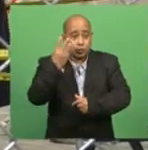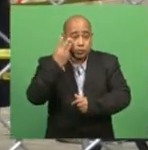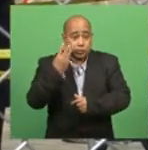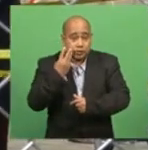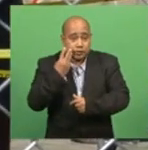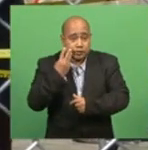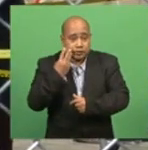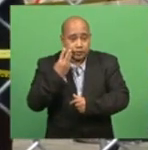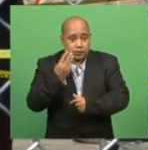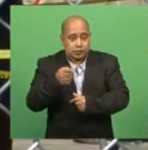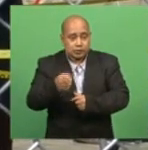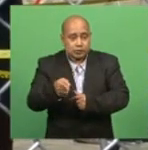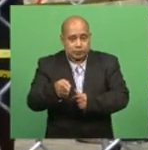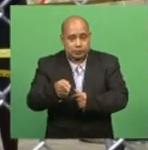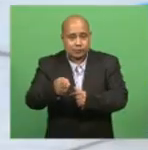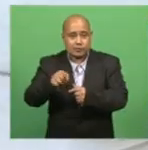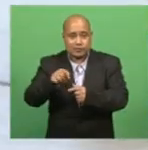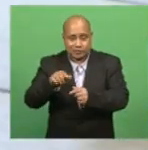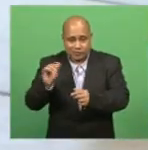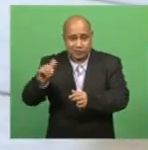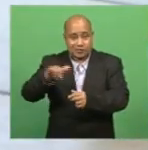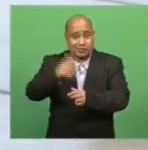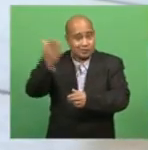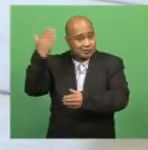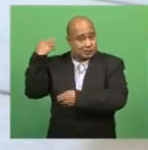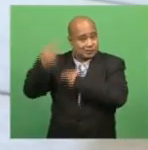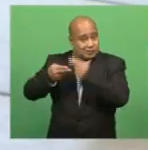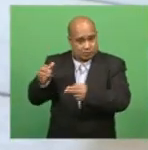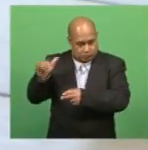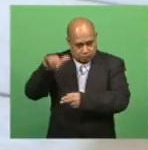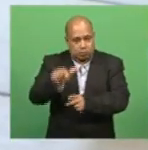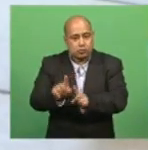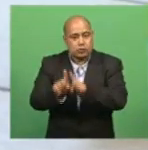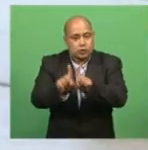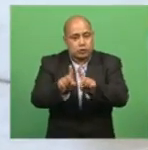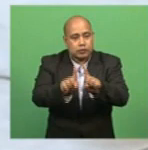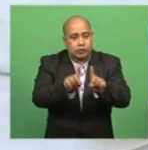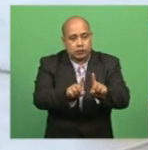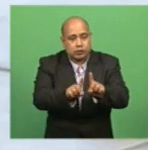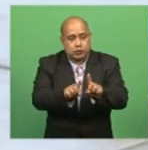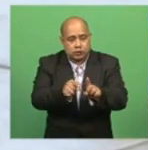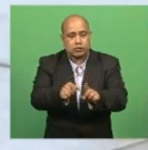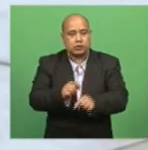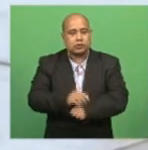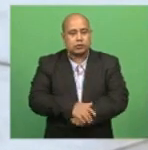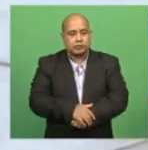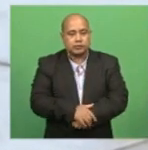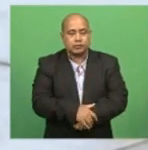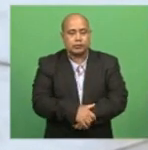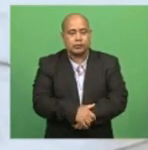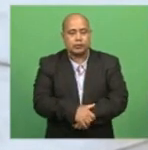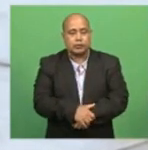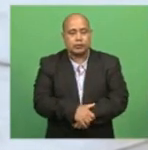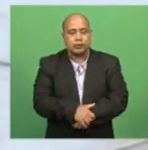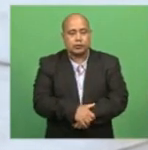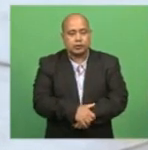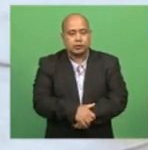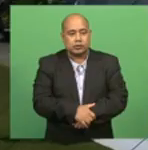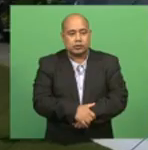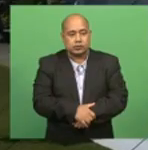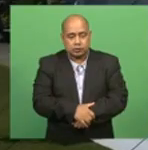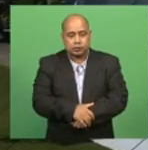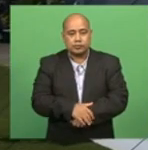and followed the self-isolation regulations in place. The patient returned from the United States on the 22nd of March.